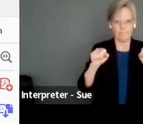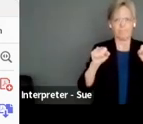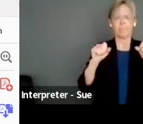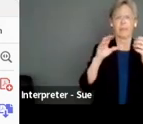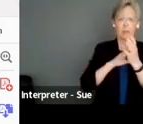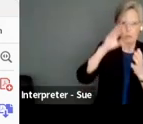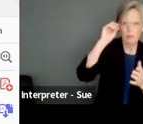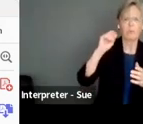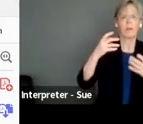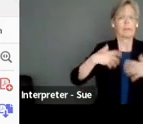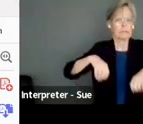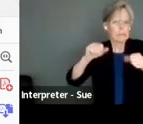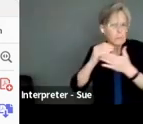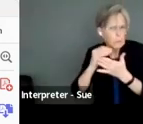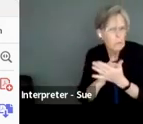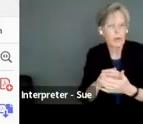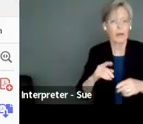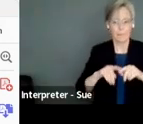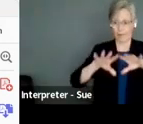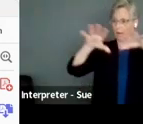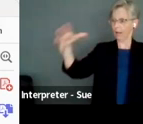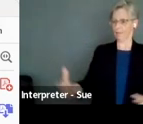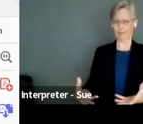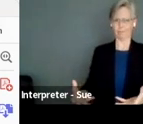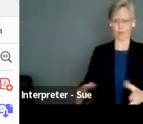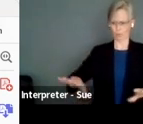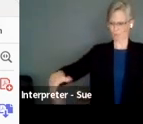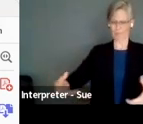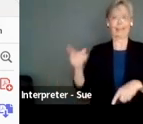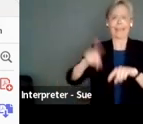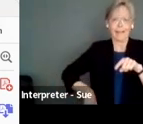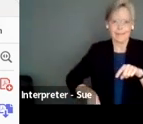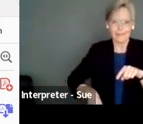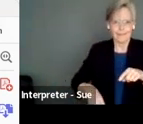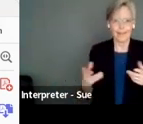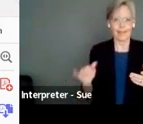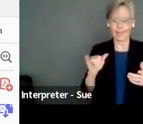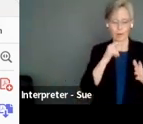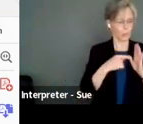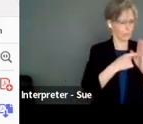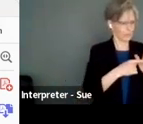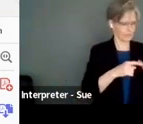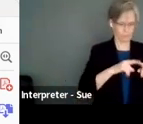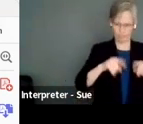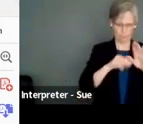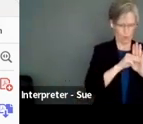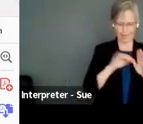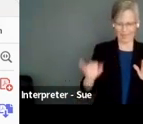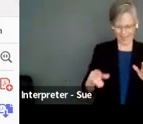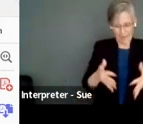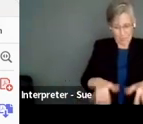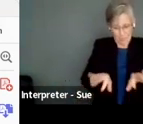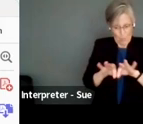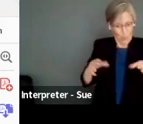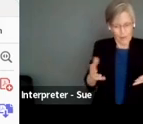your website. This collectivism, you can't do that. It's not representational models of diversity. These are relational models of